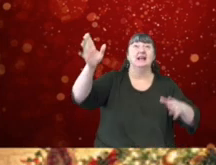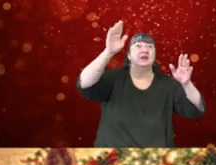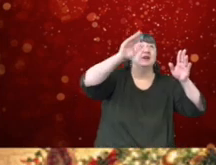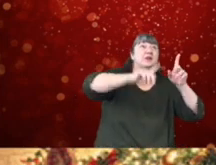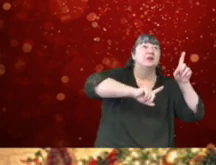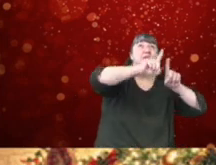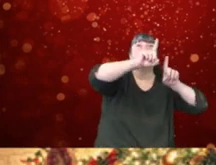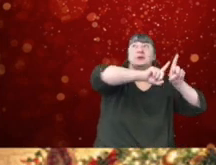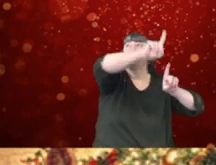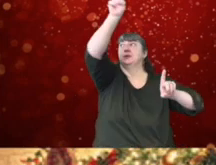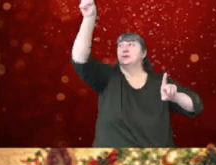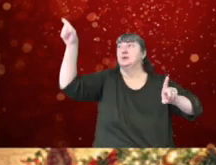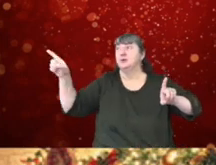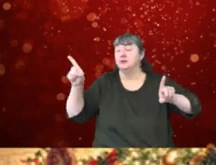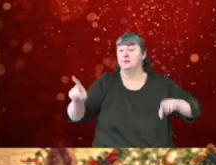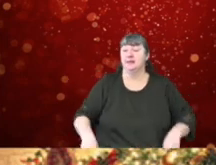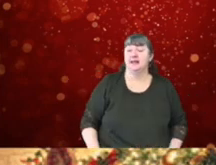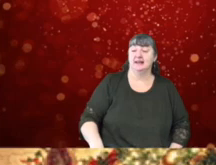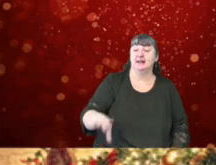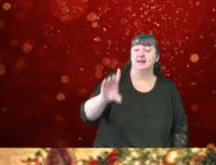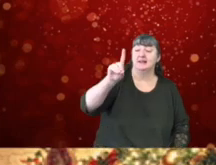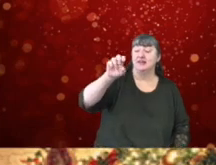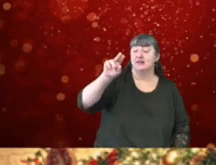Cubit, on Donner and Blitzen.